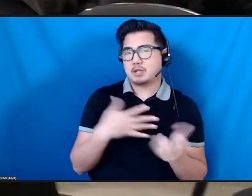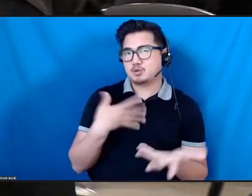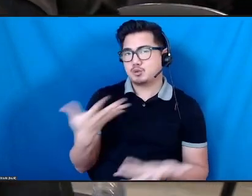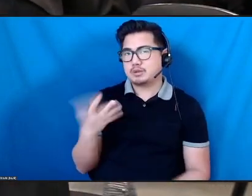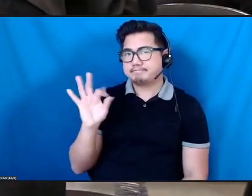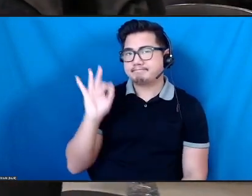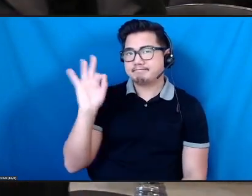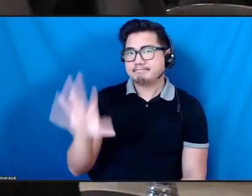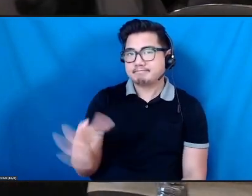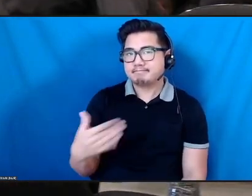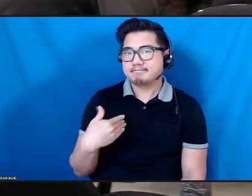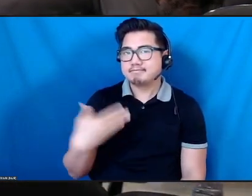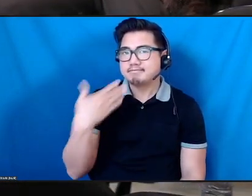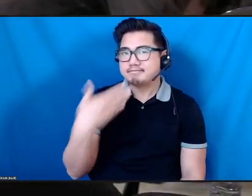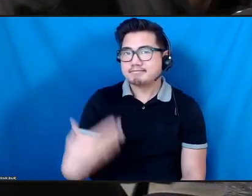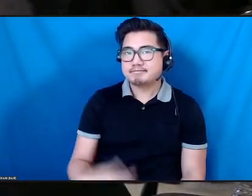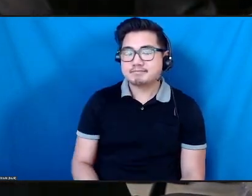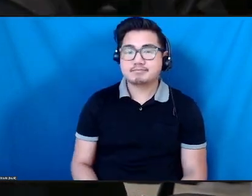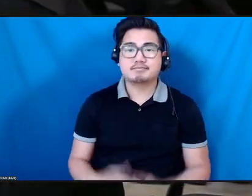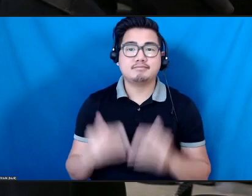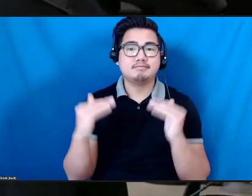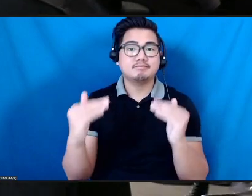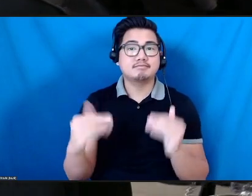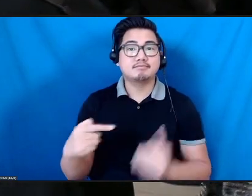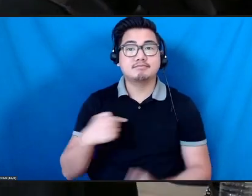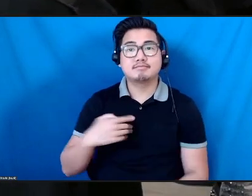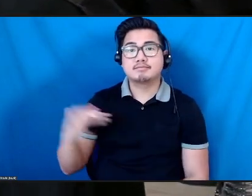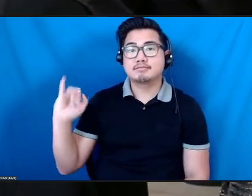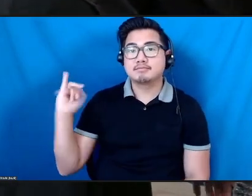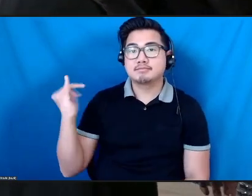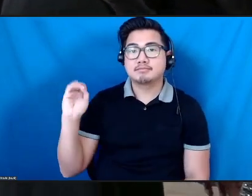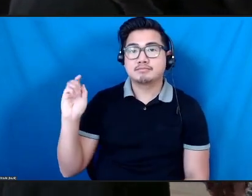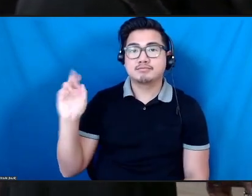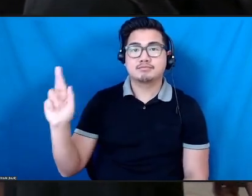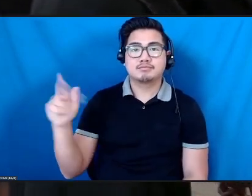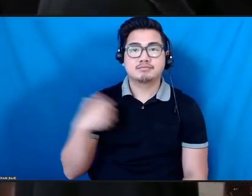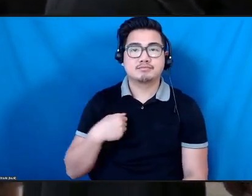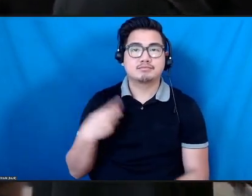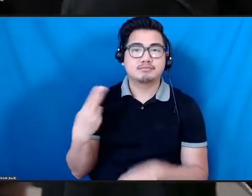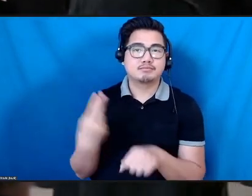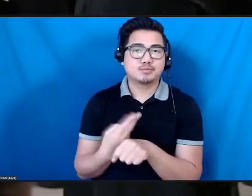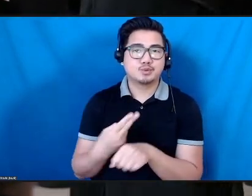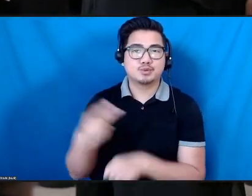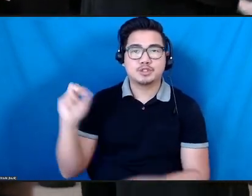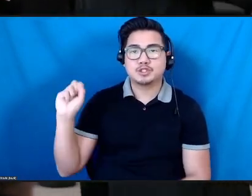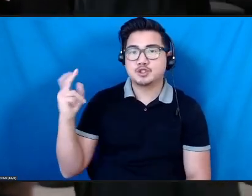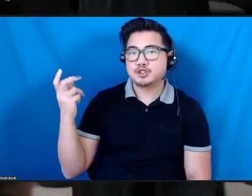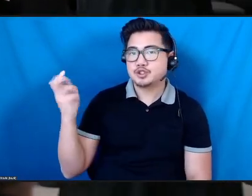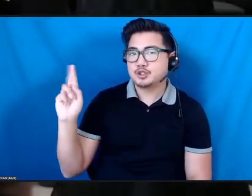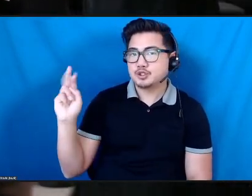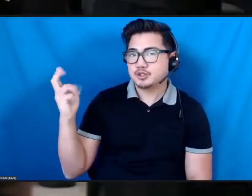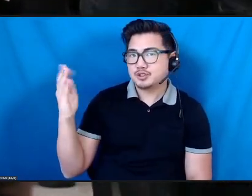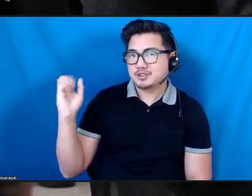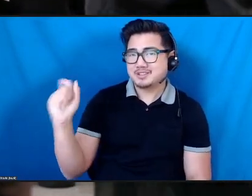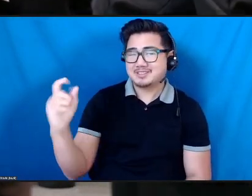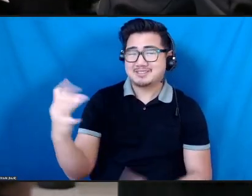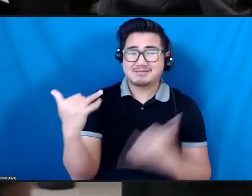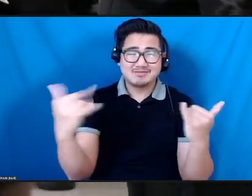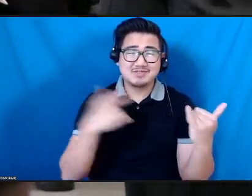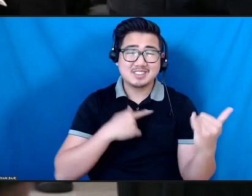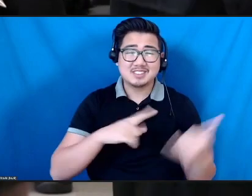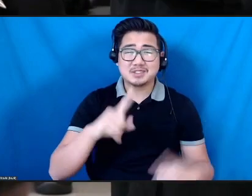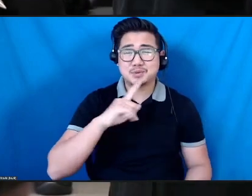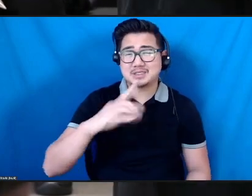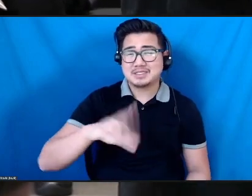Hi, everyone. Jennifer Harrison Newman, She, Her, Hers. Very pale right now, light-skinned black